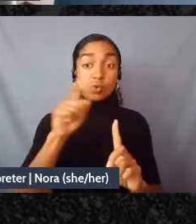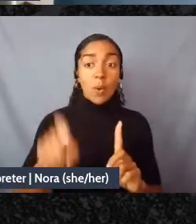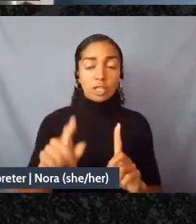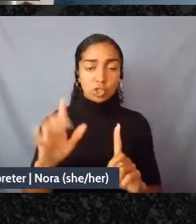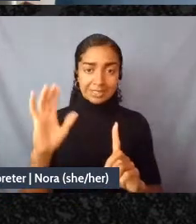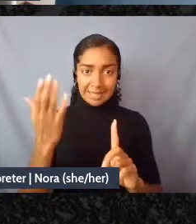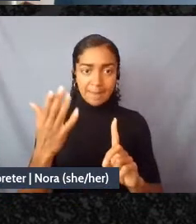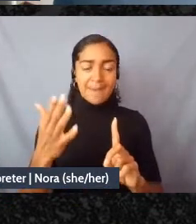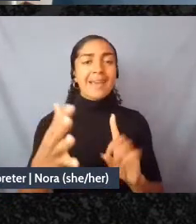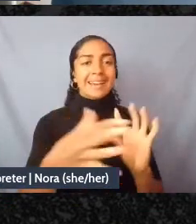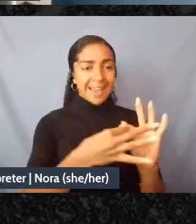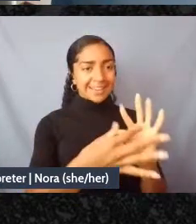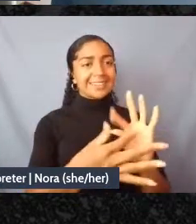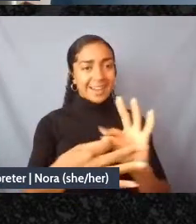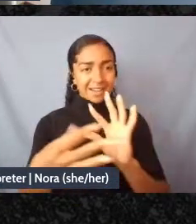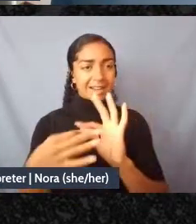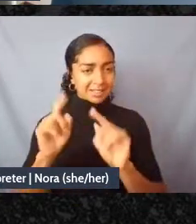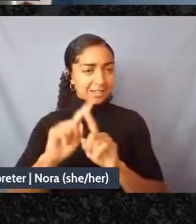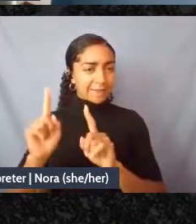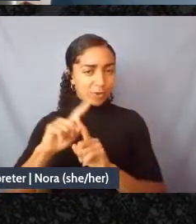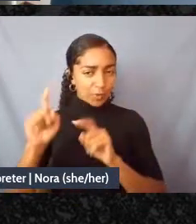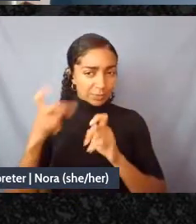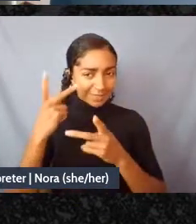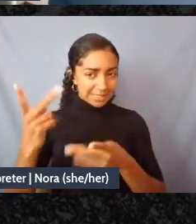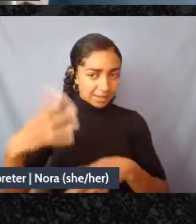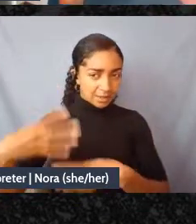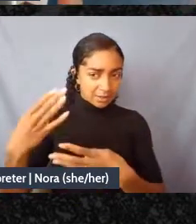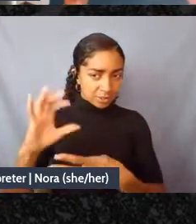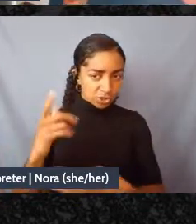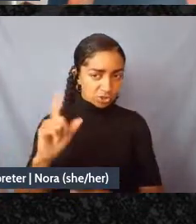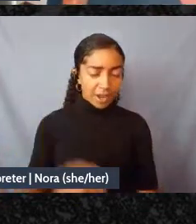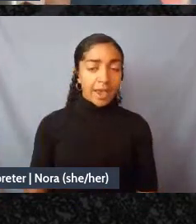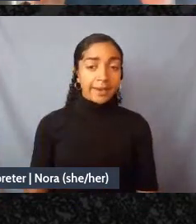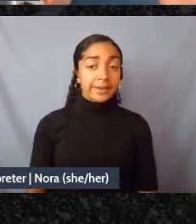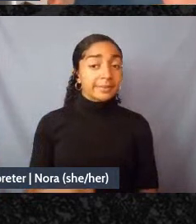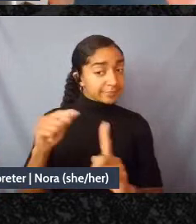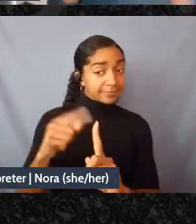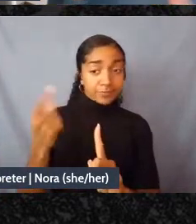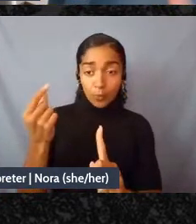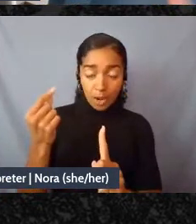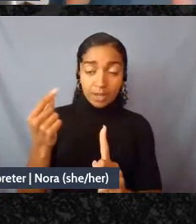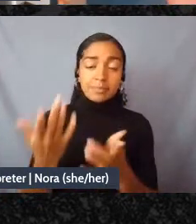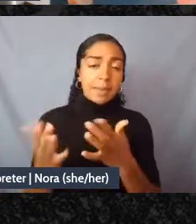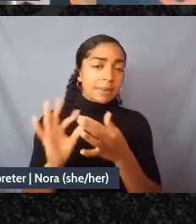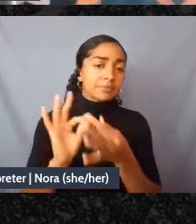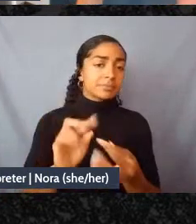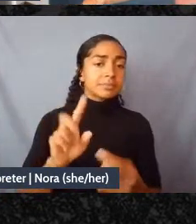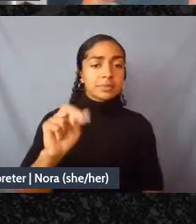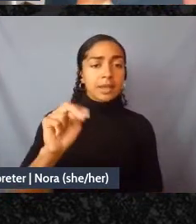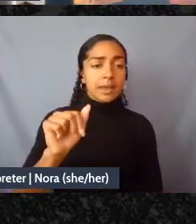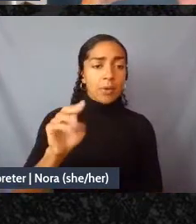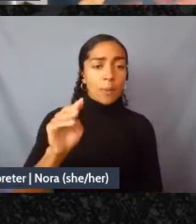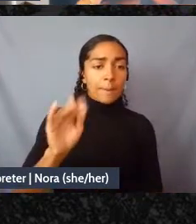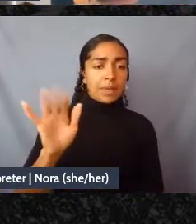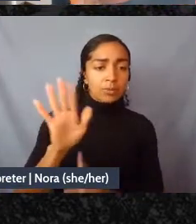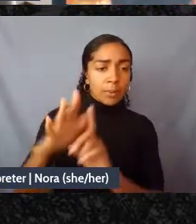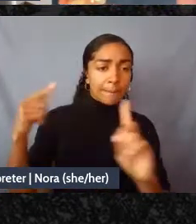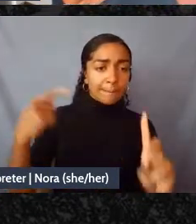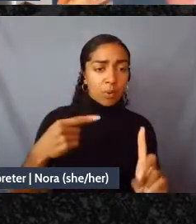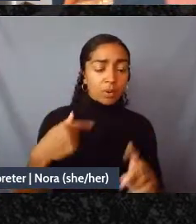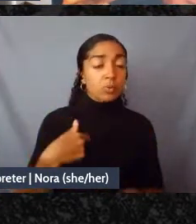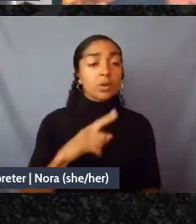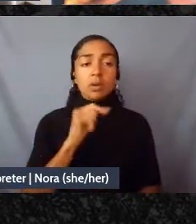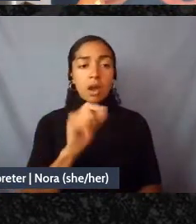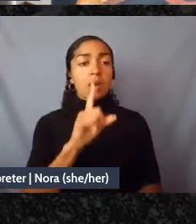some of the different questions that we've been getting in the chat which is to maybe to go back to Naomi's point that we're not really talking about a